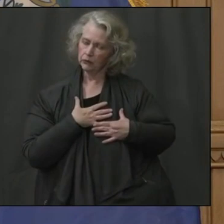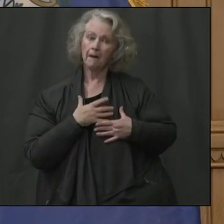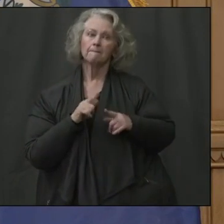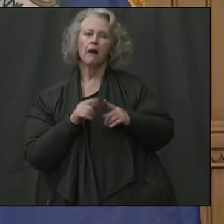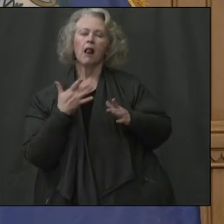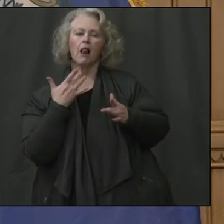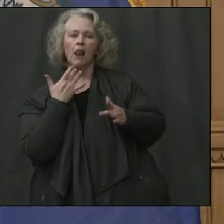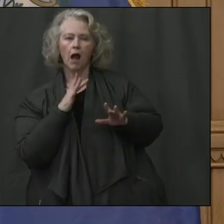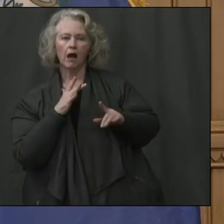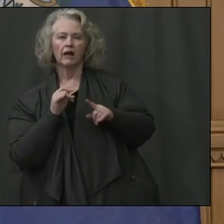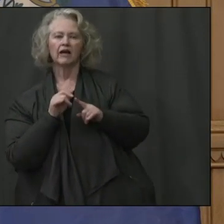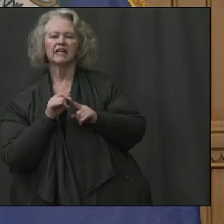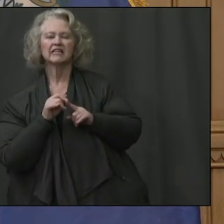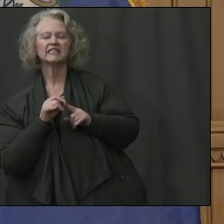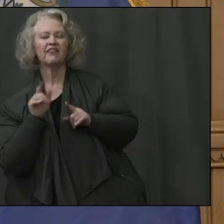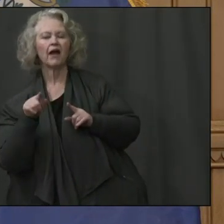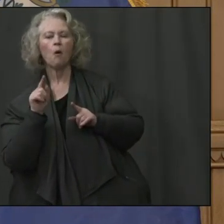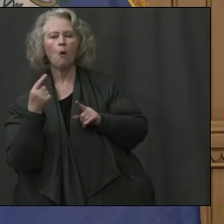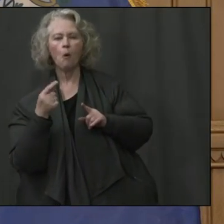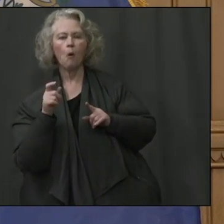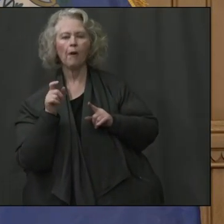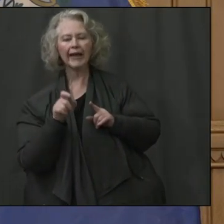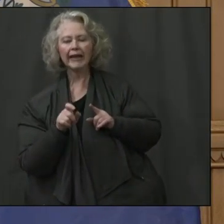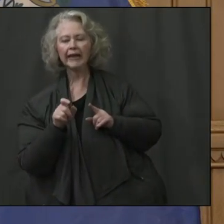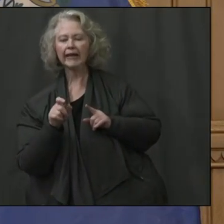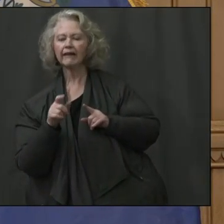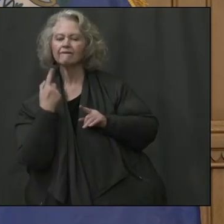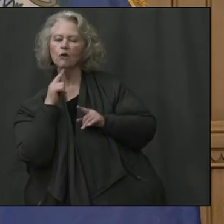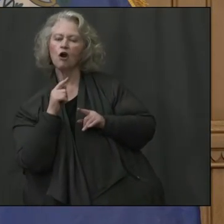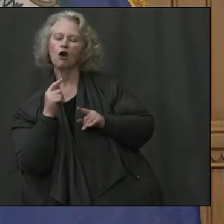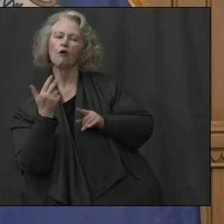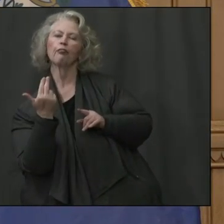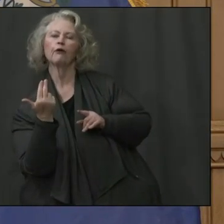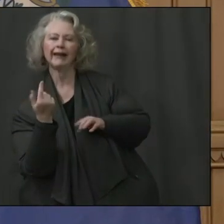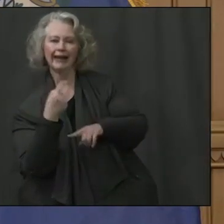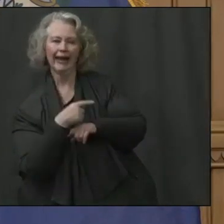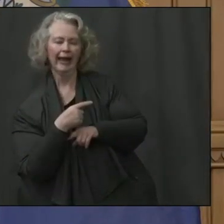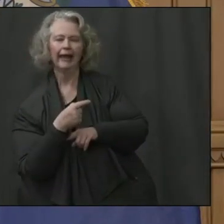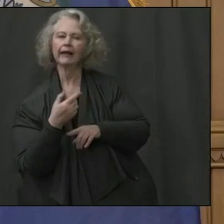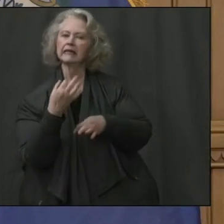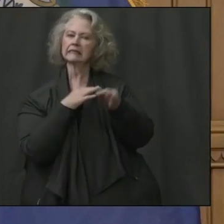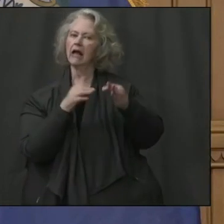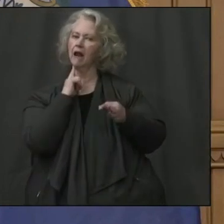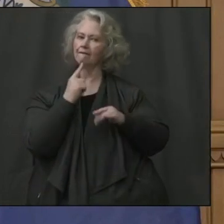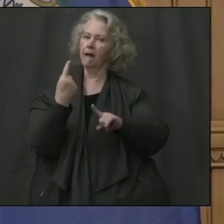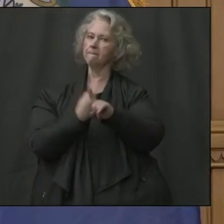ventilators, maybe 13 days as opposed to a full month, which was the example in Asia.